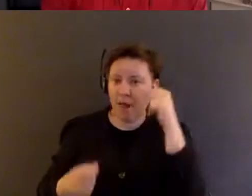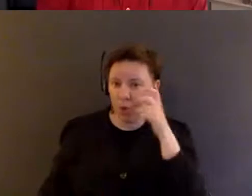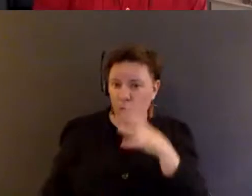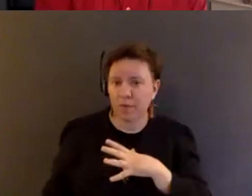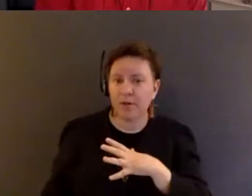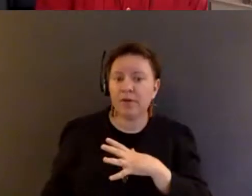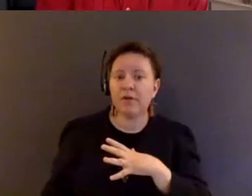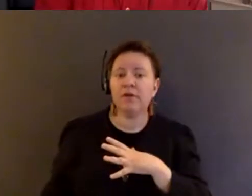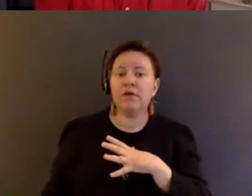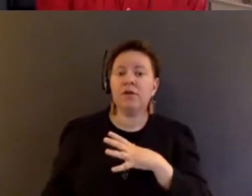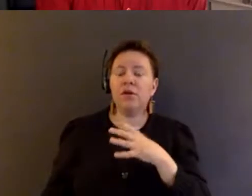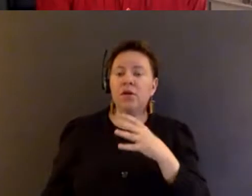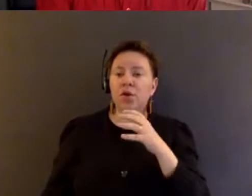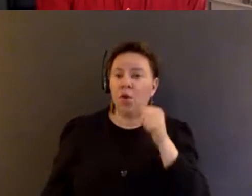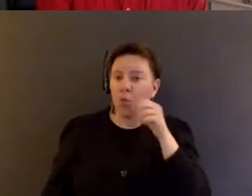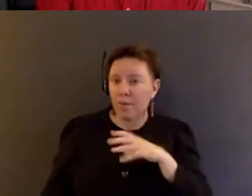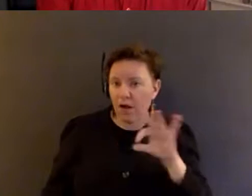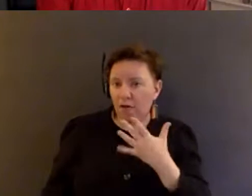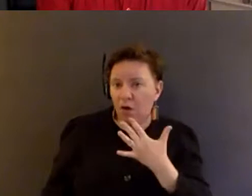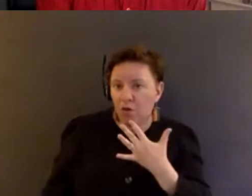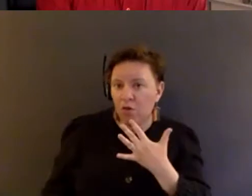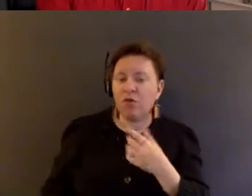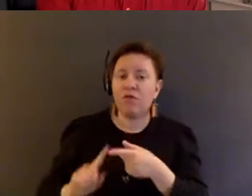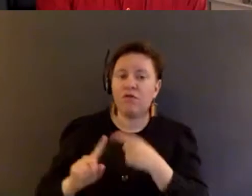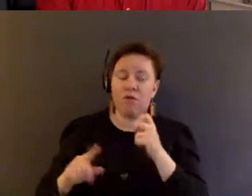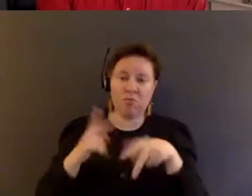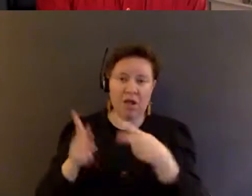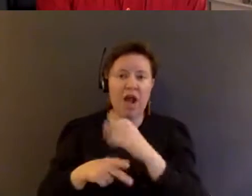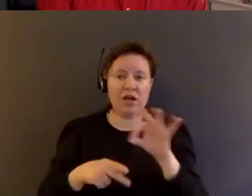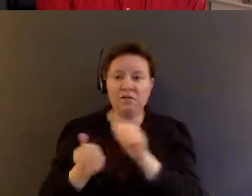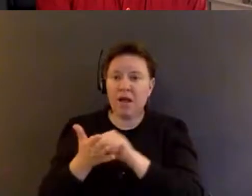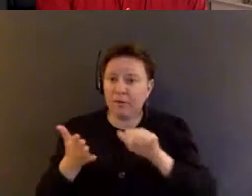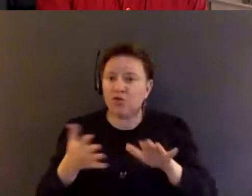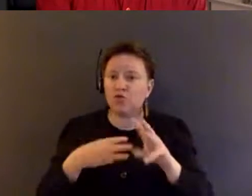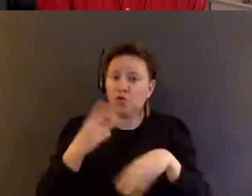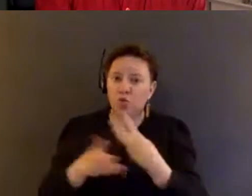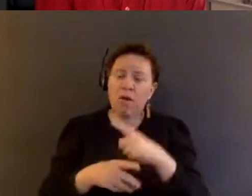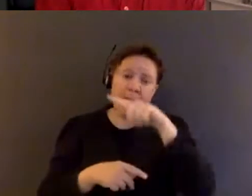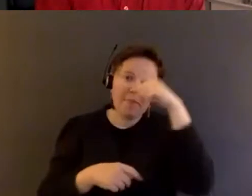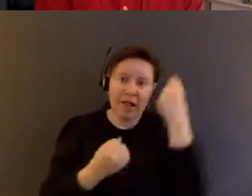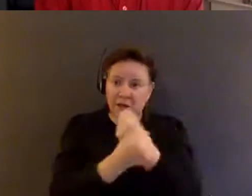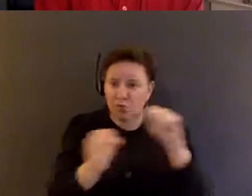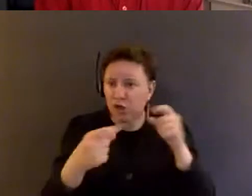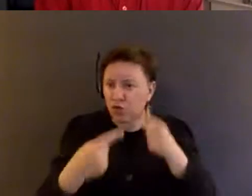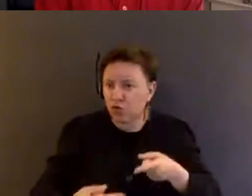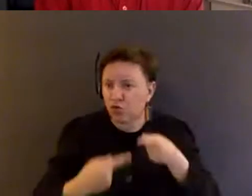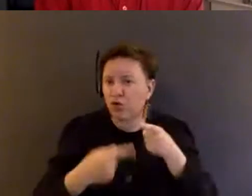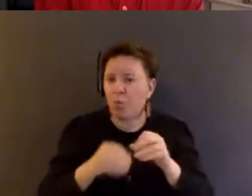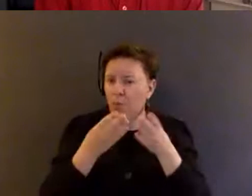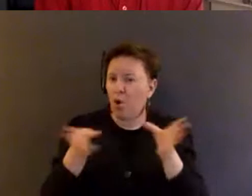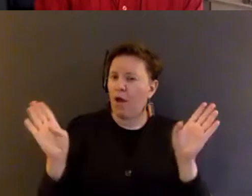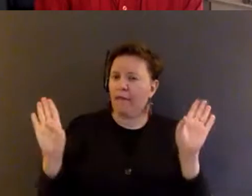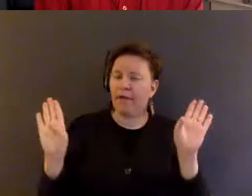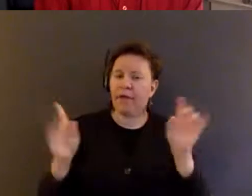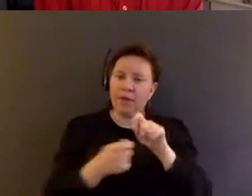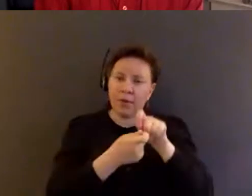women of color from the kind of abolition world, black liberation struggles more broadly, particularly, uh, particularly